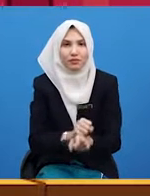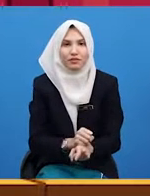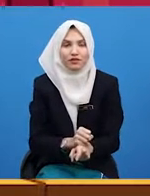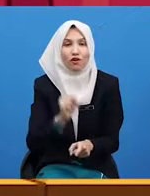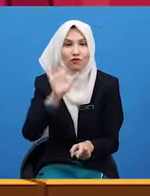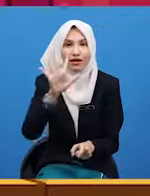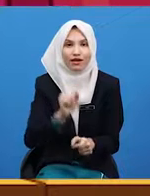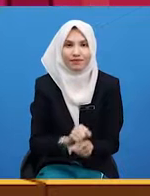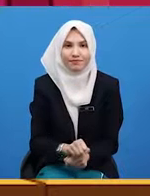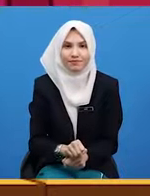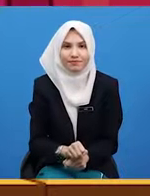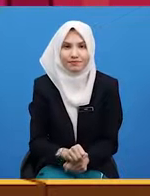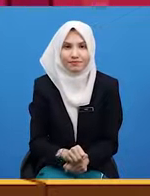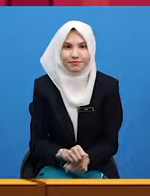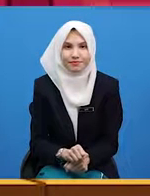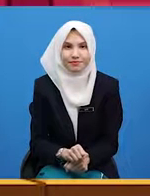of 5.